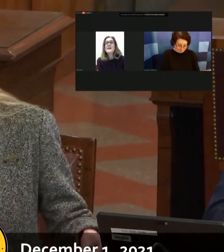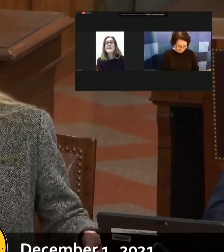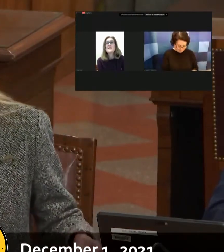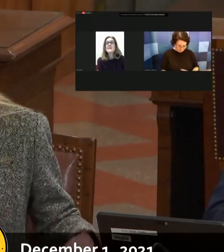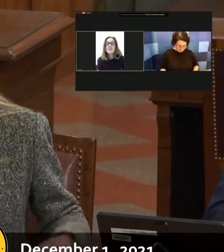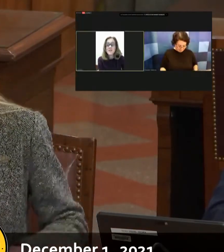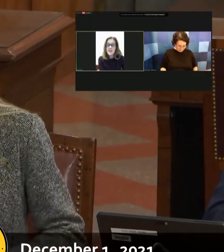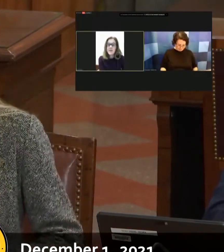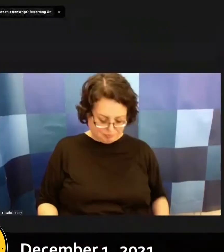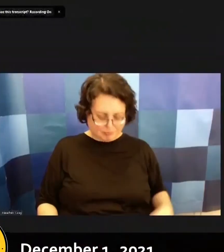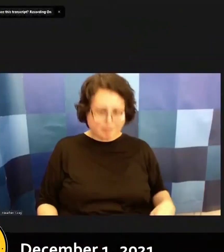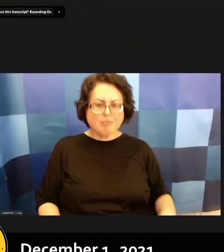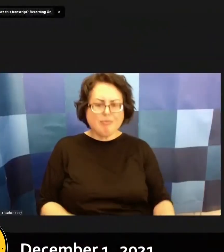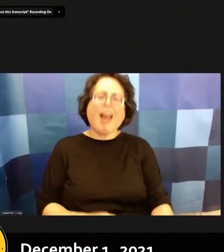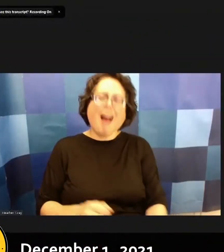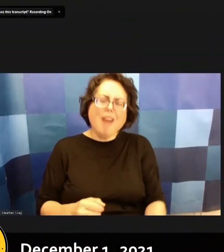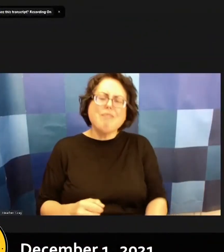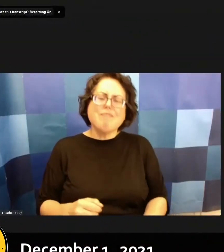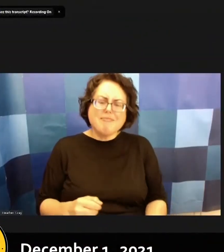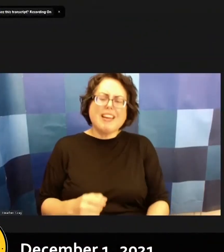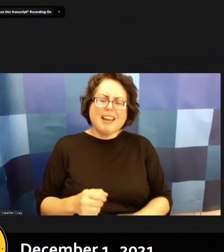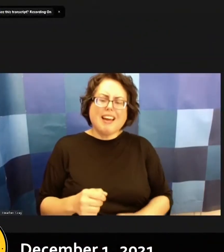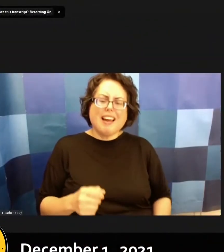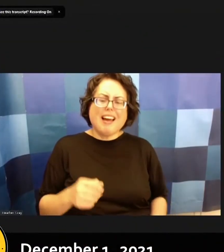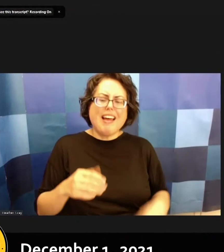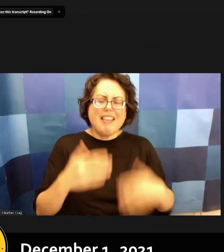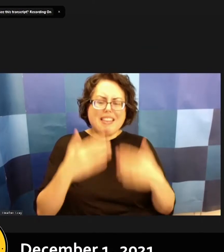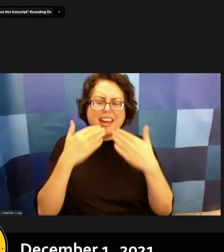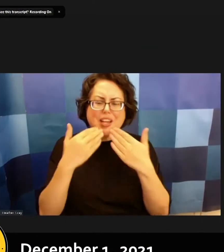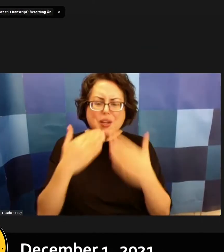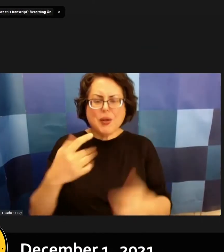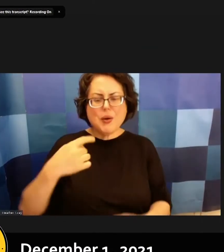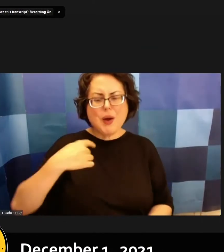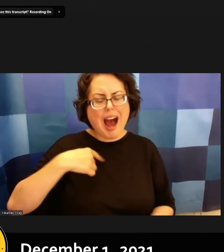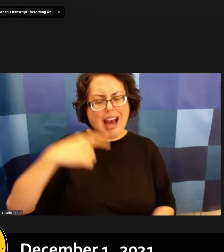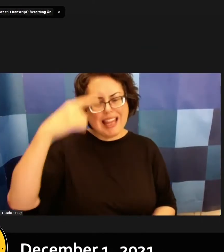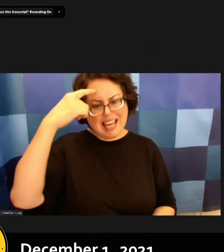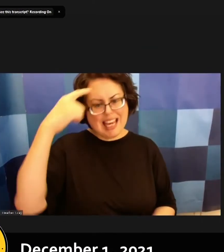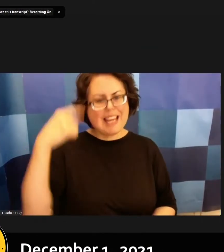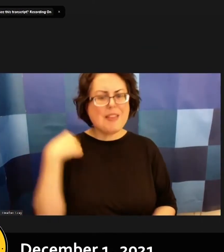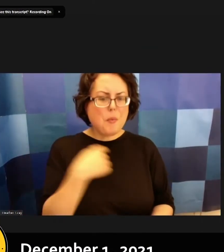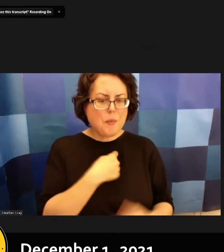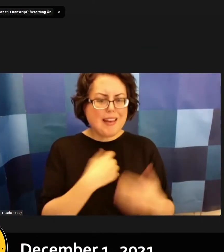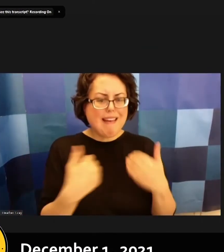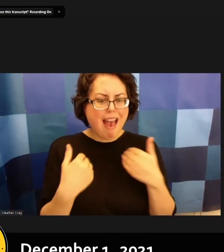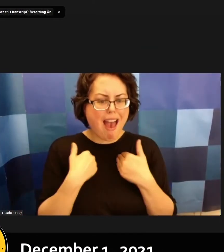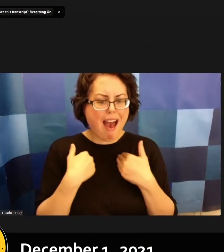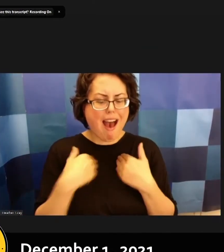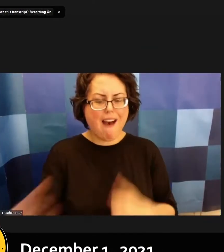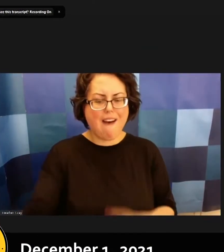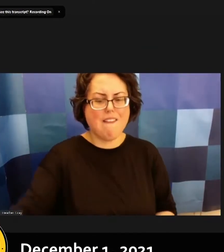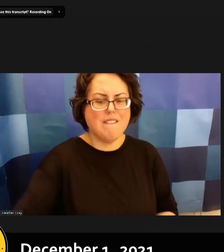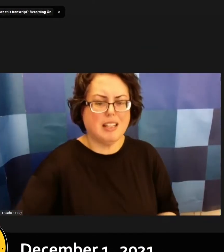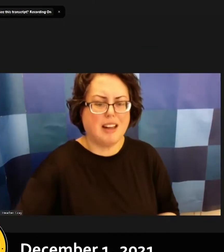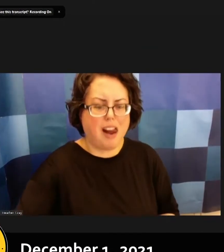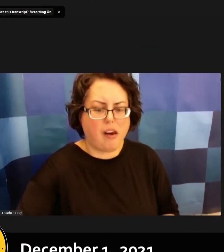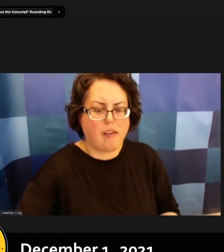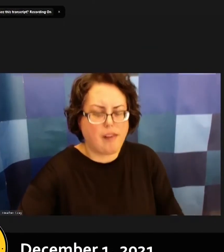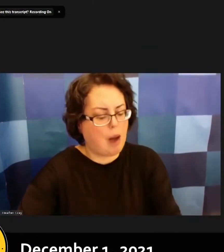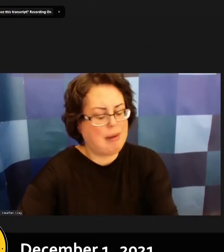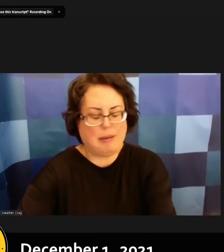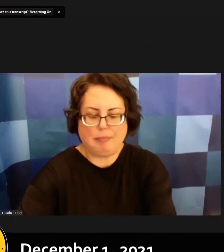um thank you i i think that we have um we're a mighty team